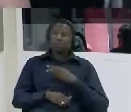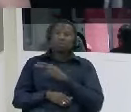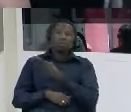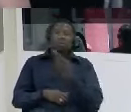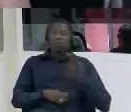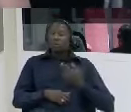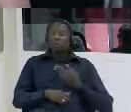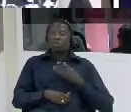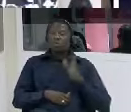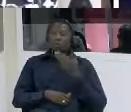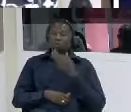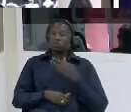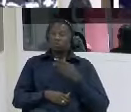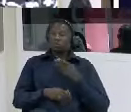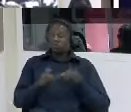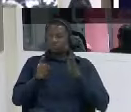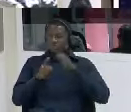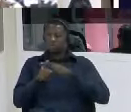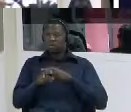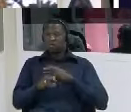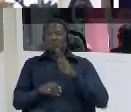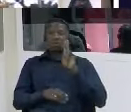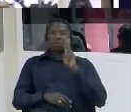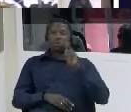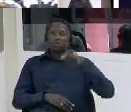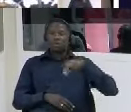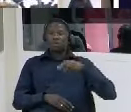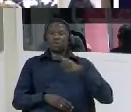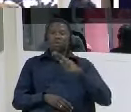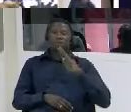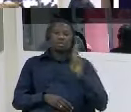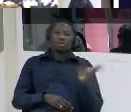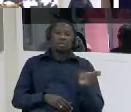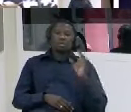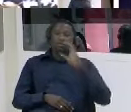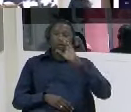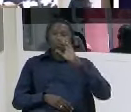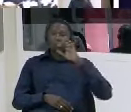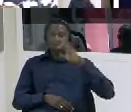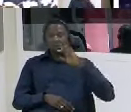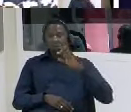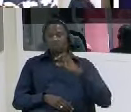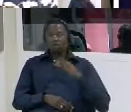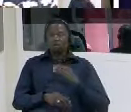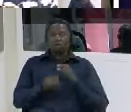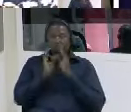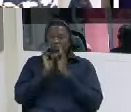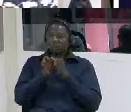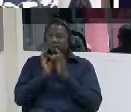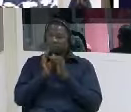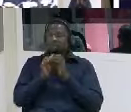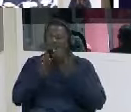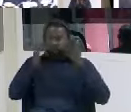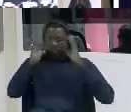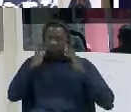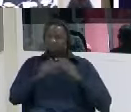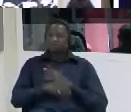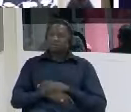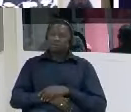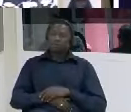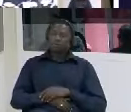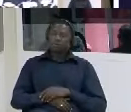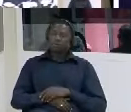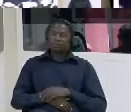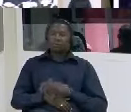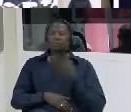report to the unhcr and tell them our audience with these people and from there then they said